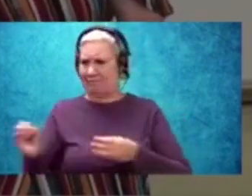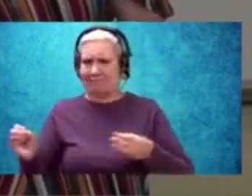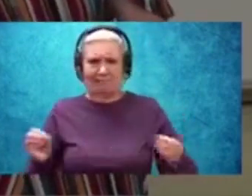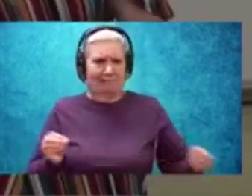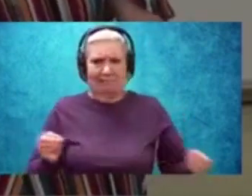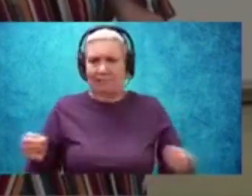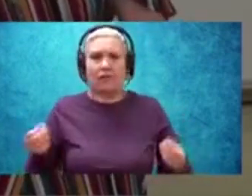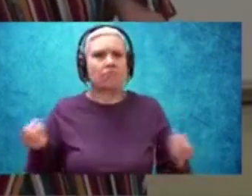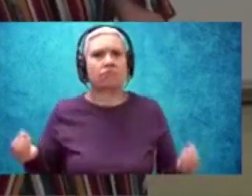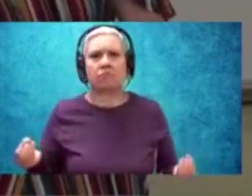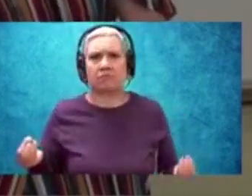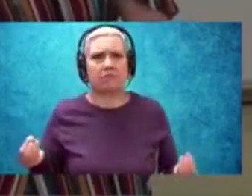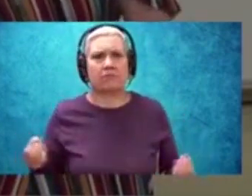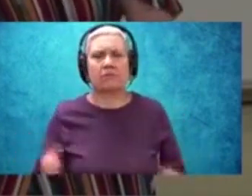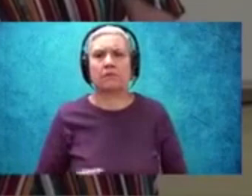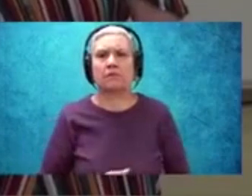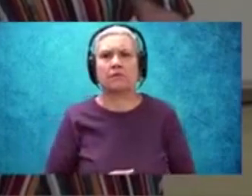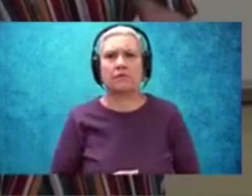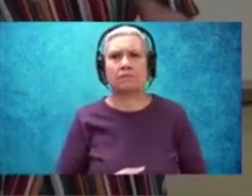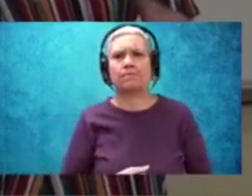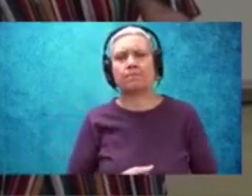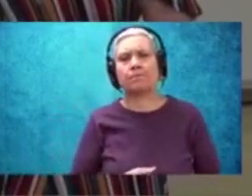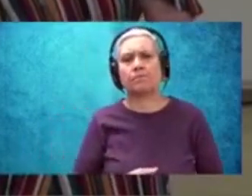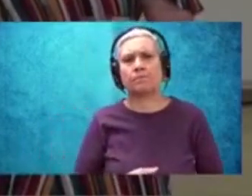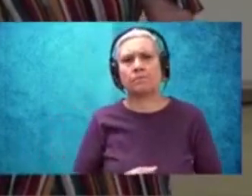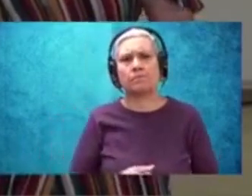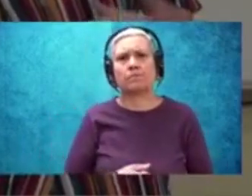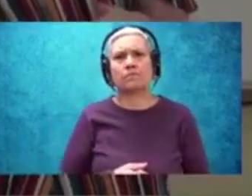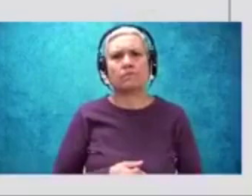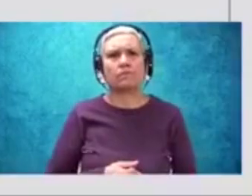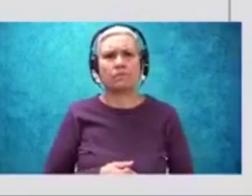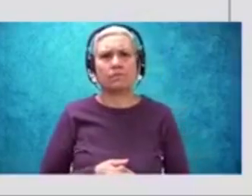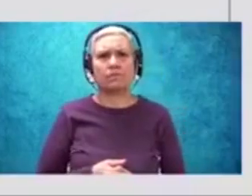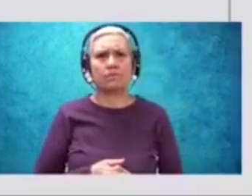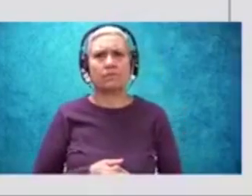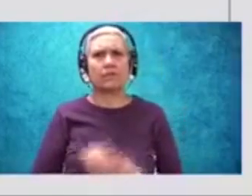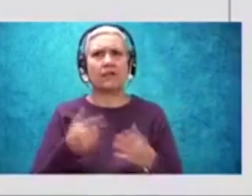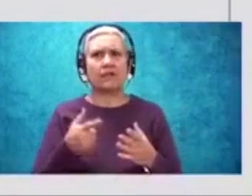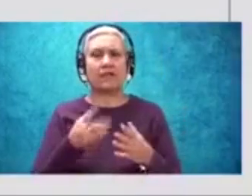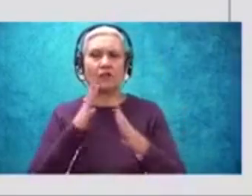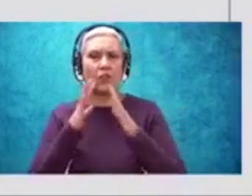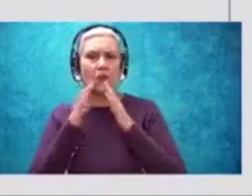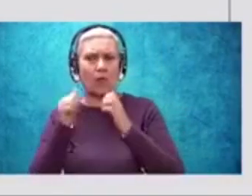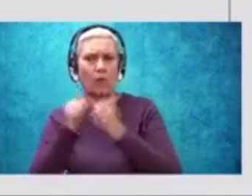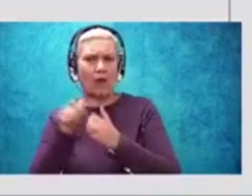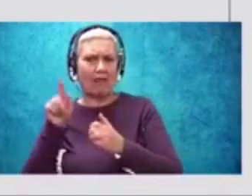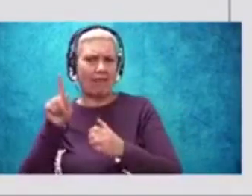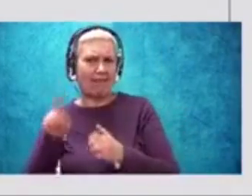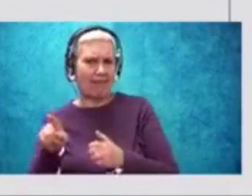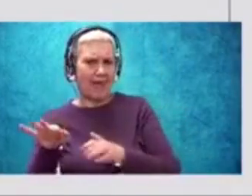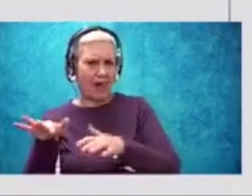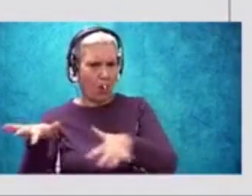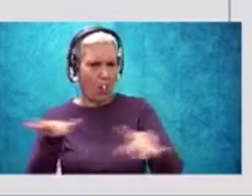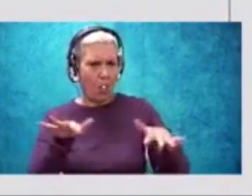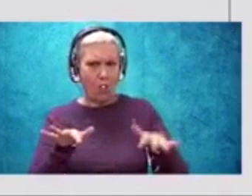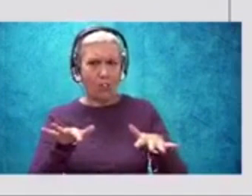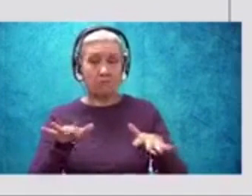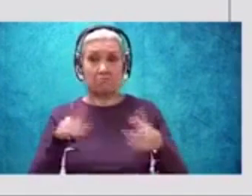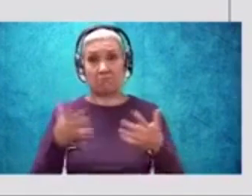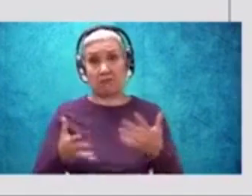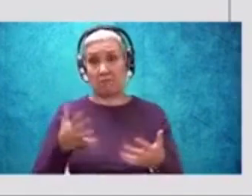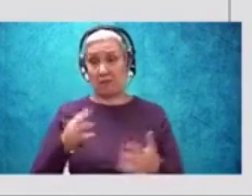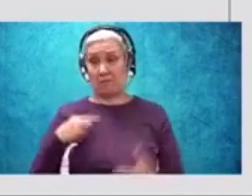So remember that. And so even though he's talking to that audience, is this something that we